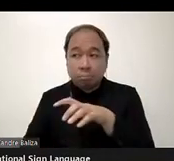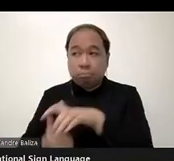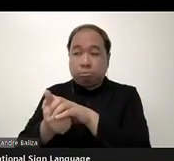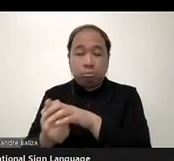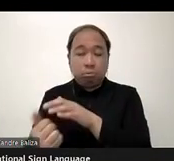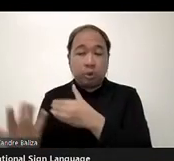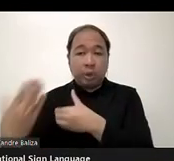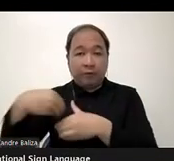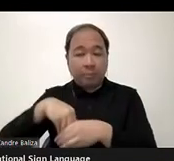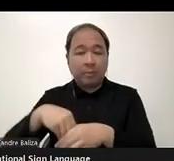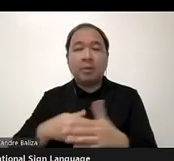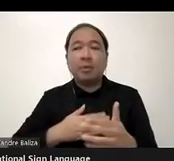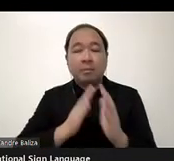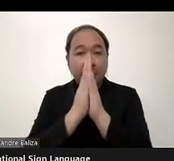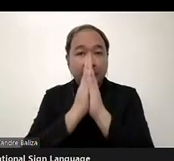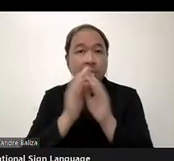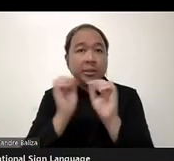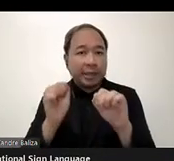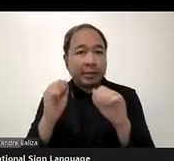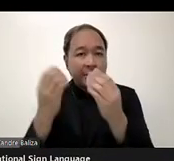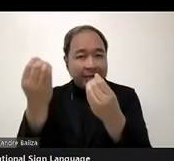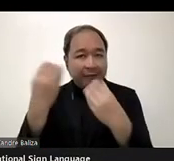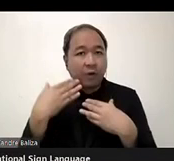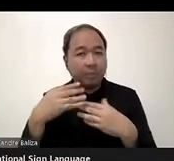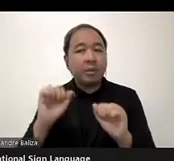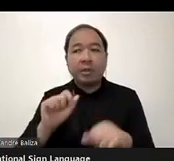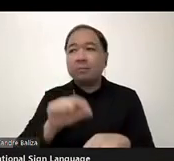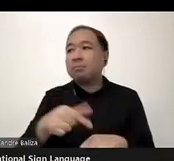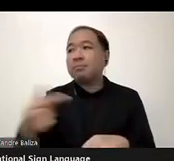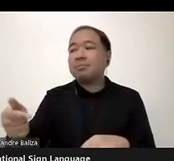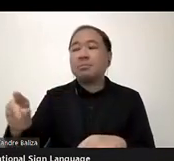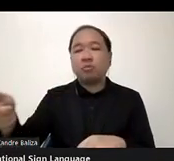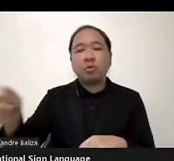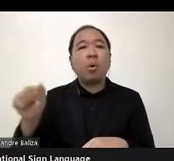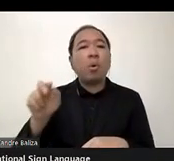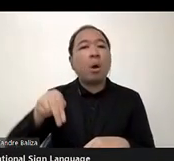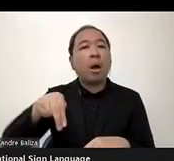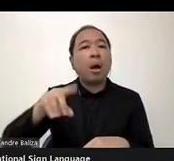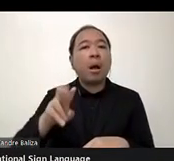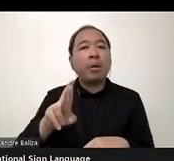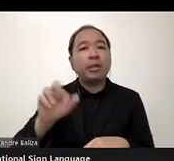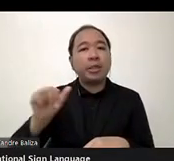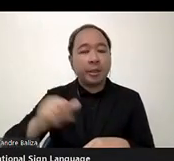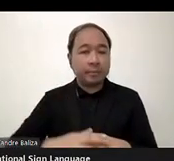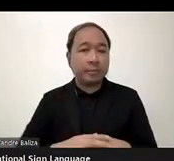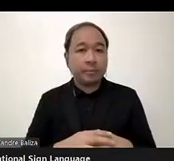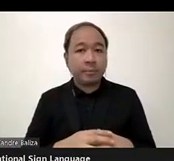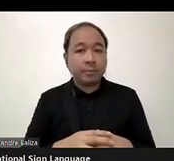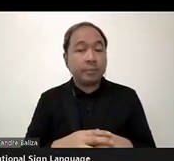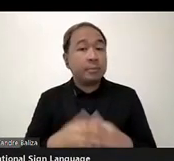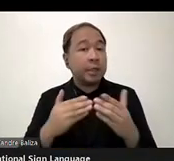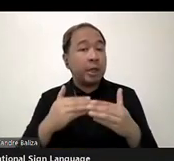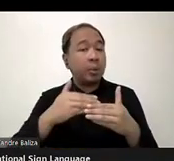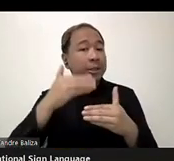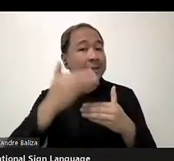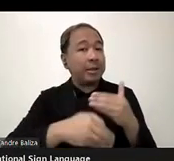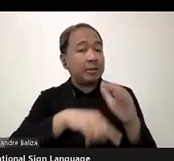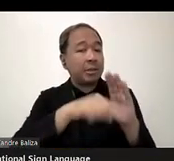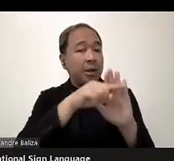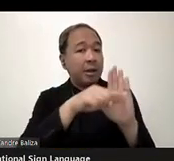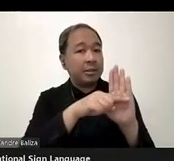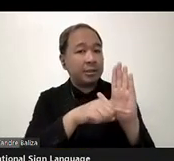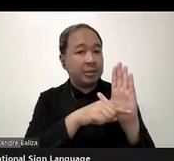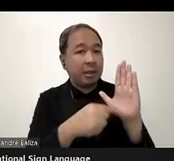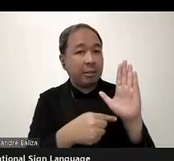know that Andrea is online and we'll give her the floor. Moving on with the agenda, so